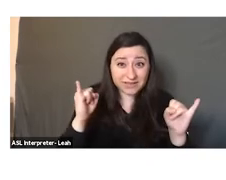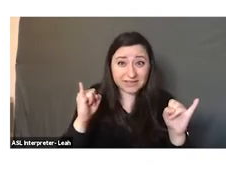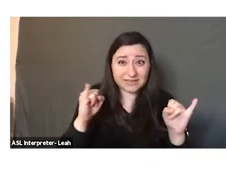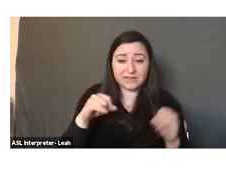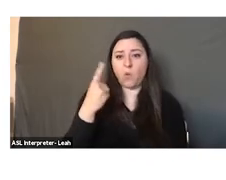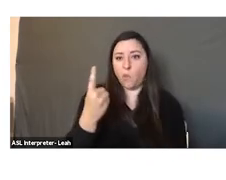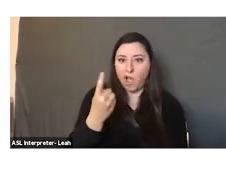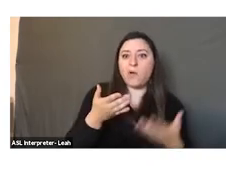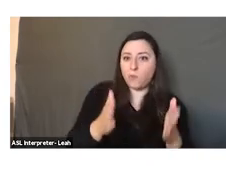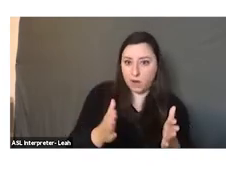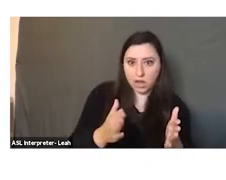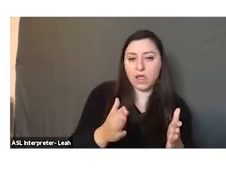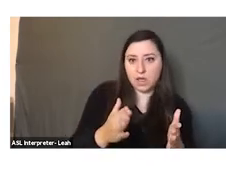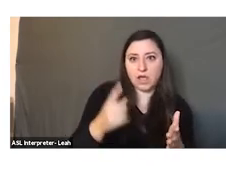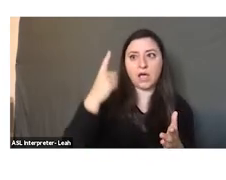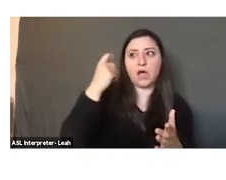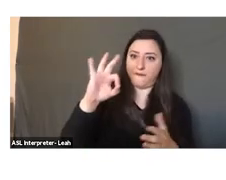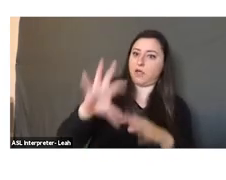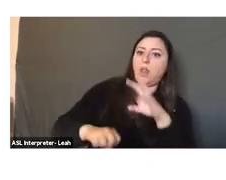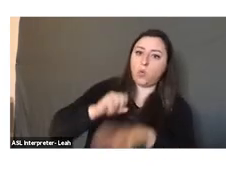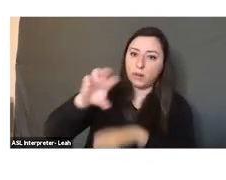tools of colonialism.